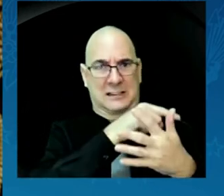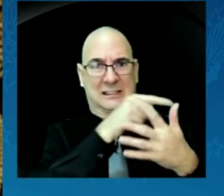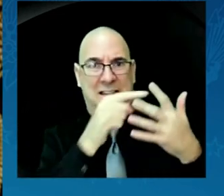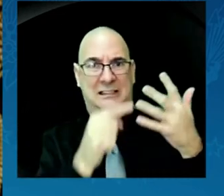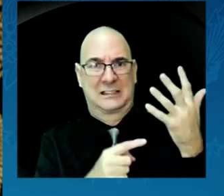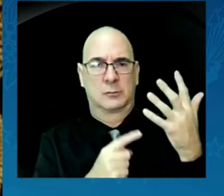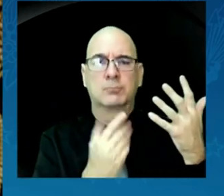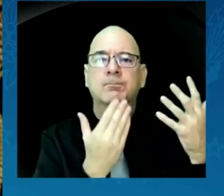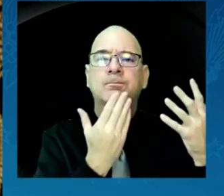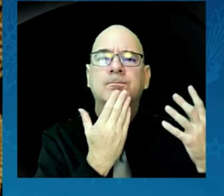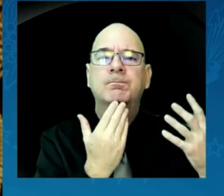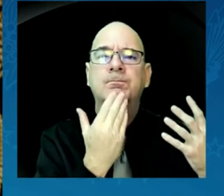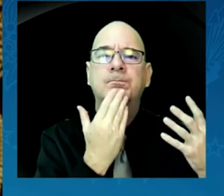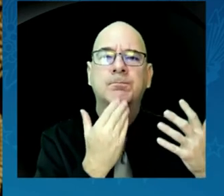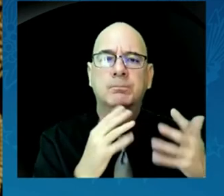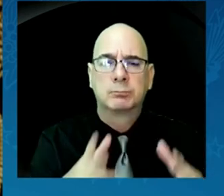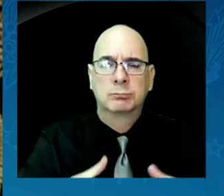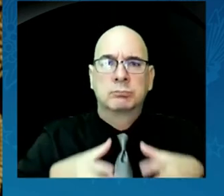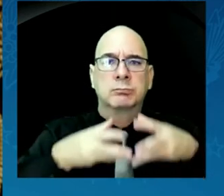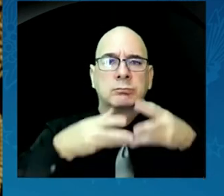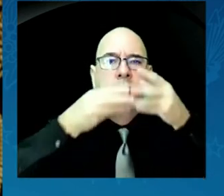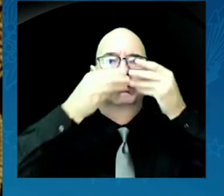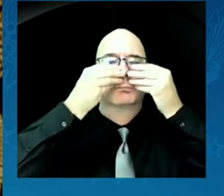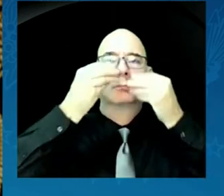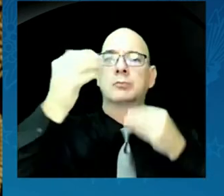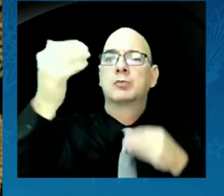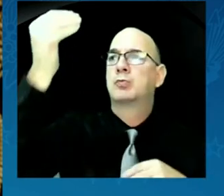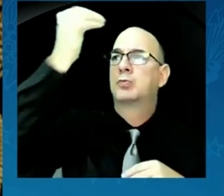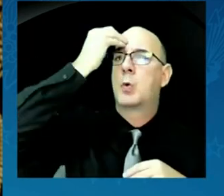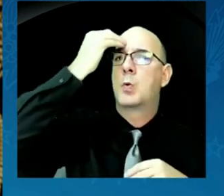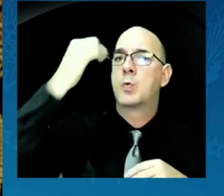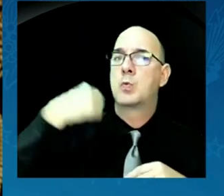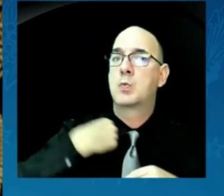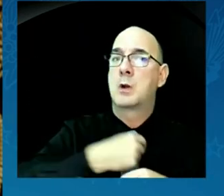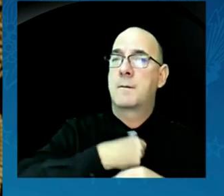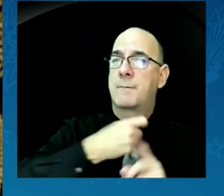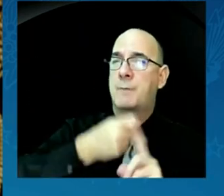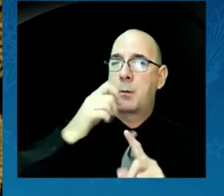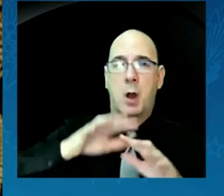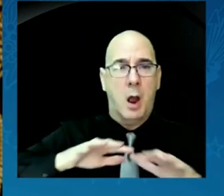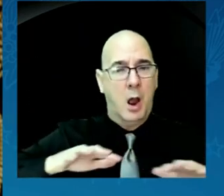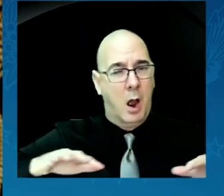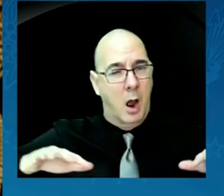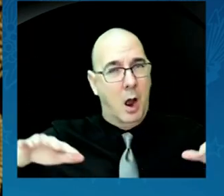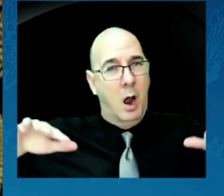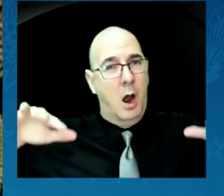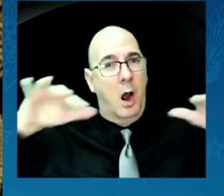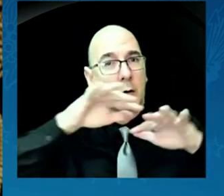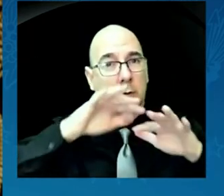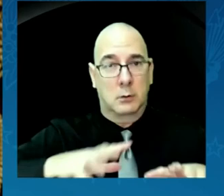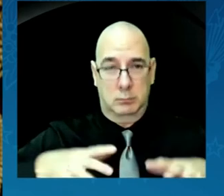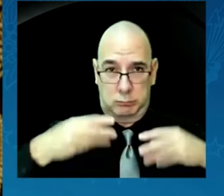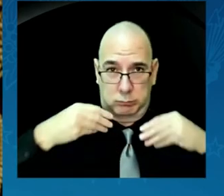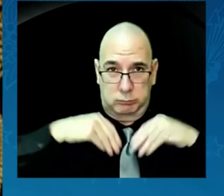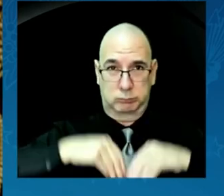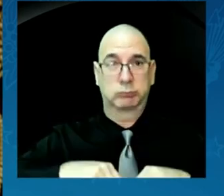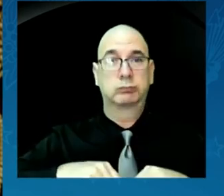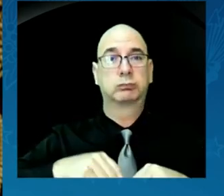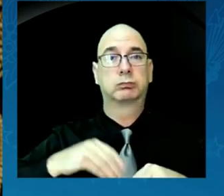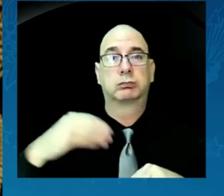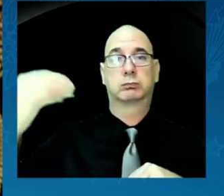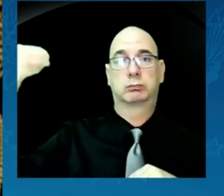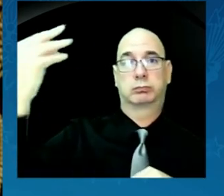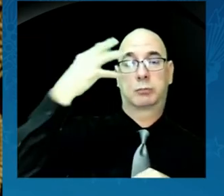knowing we are made of all this and breathe, knowing we are truly blessed because we were born and die